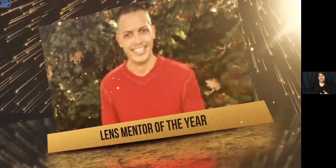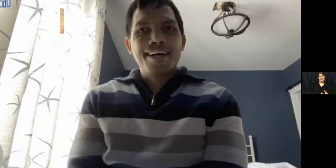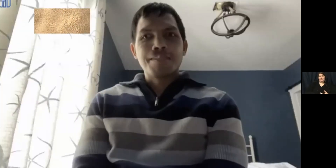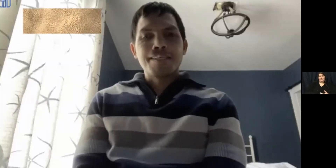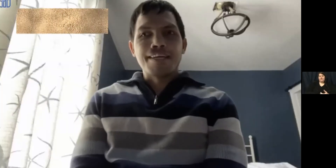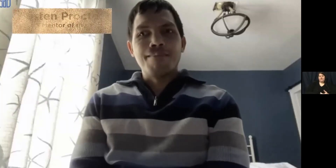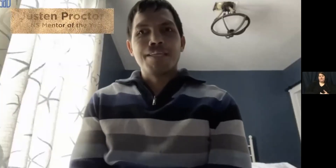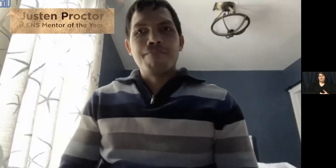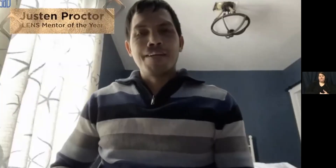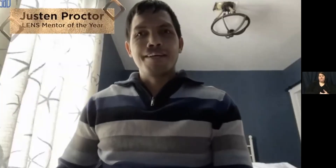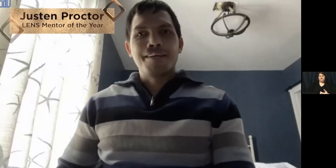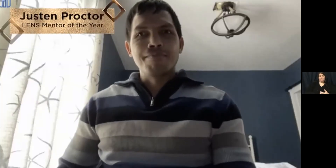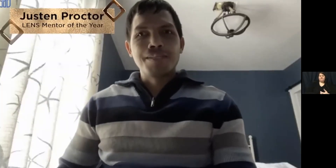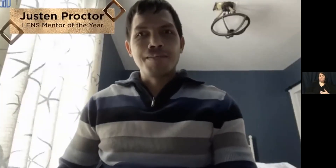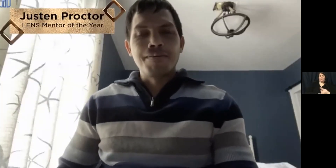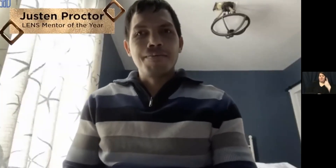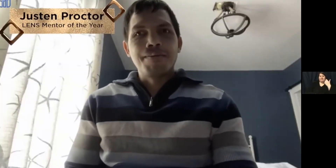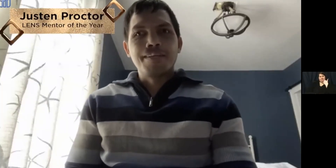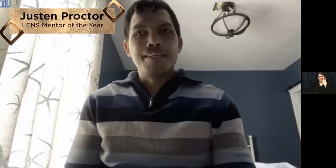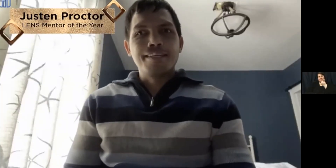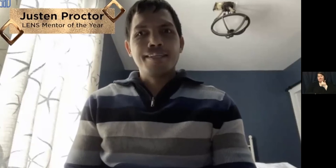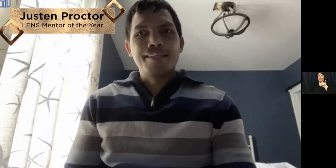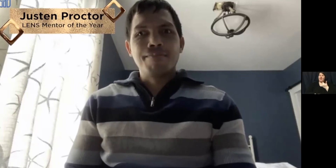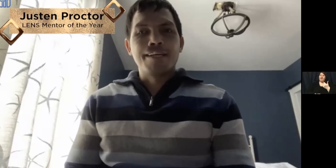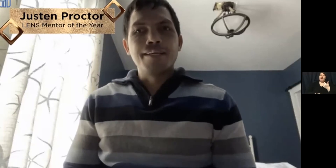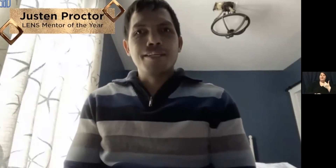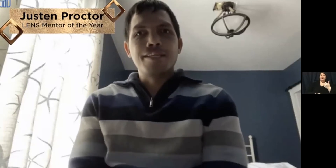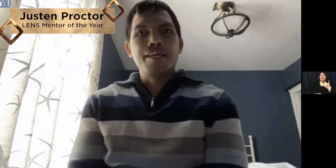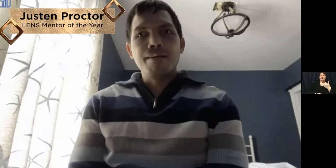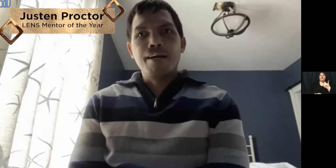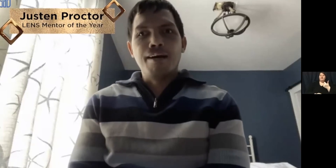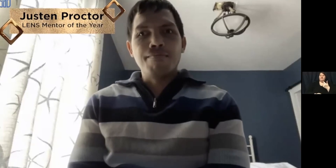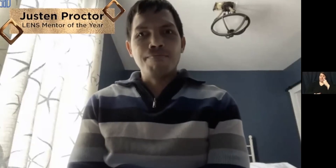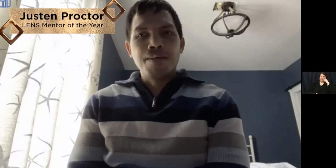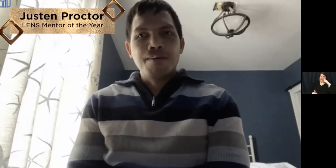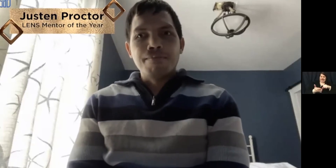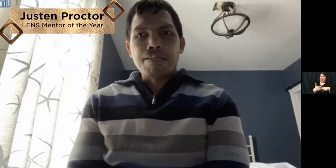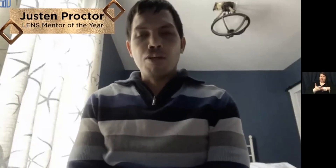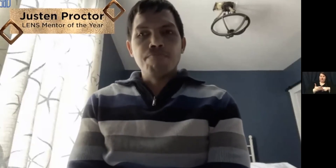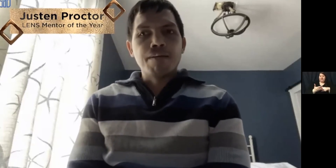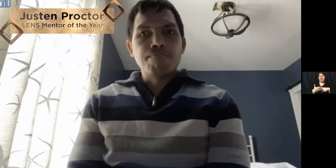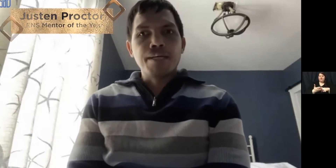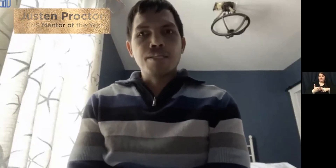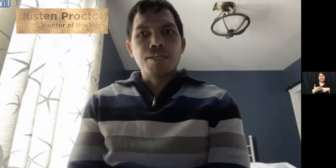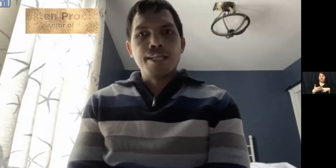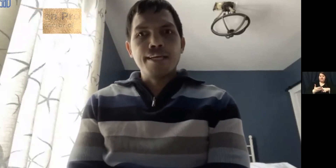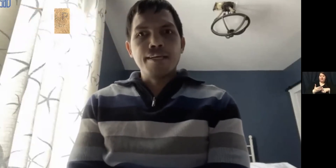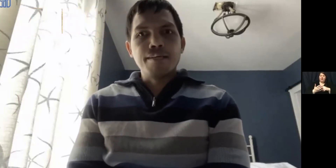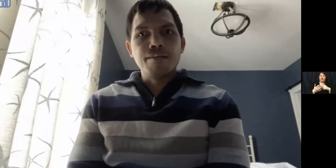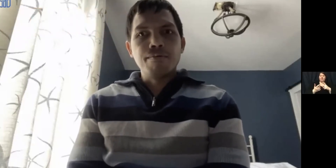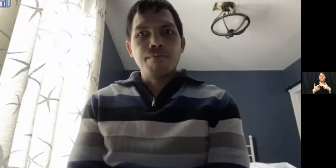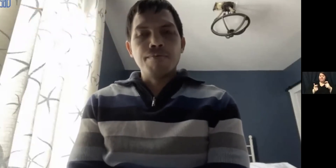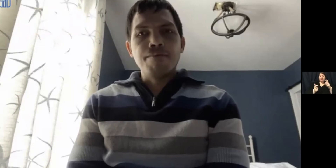I'm always kind of shy when it comes to recognition. Moving on the bigger picture,